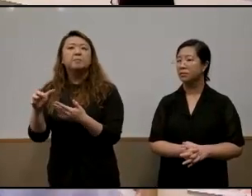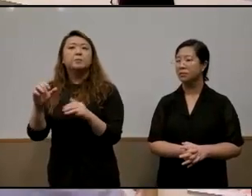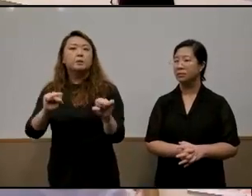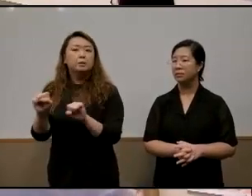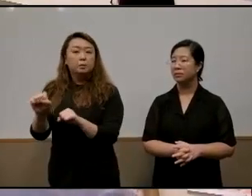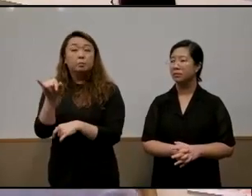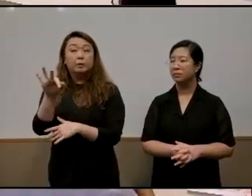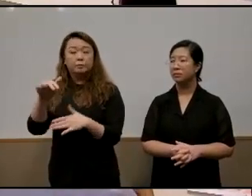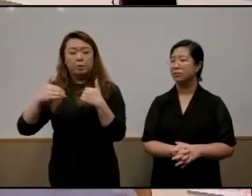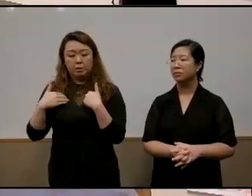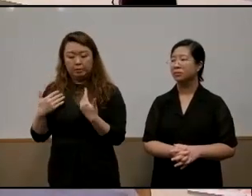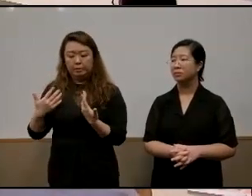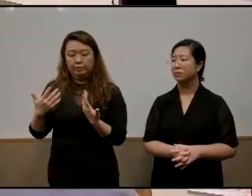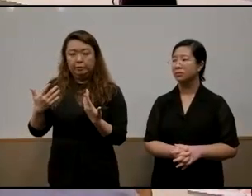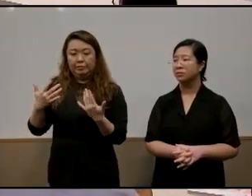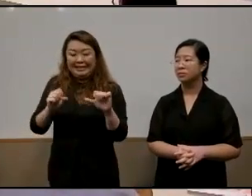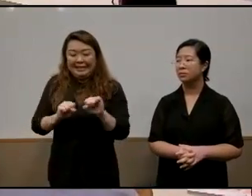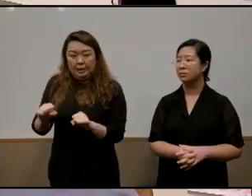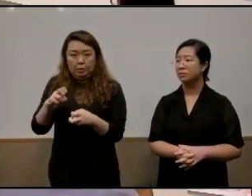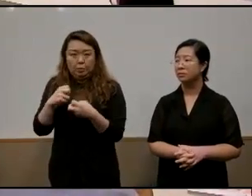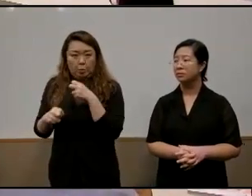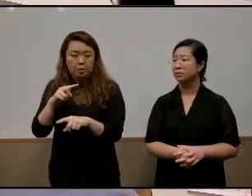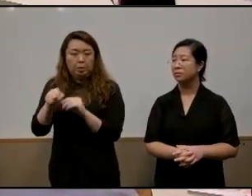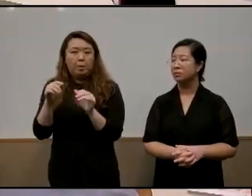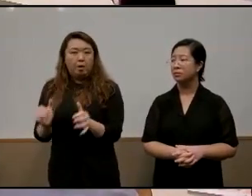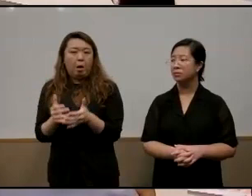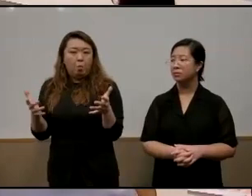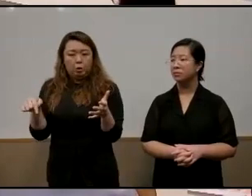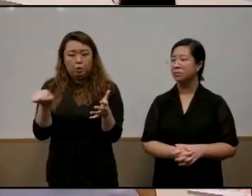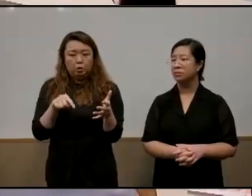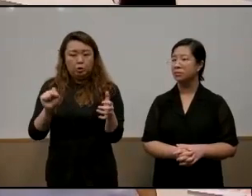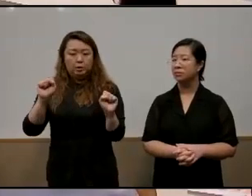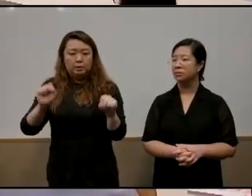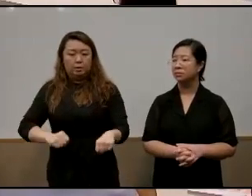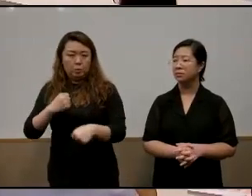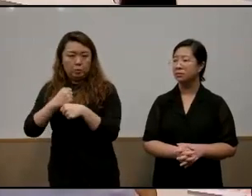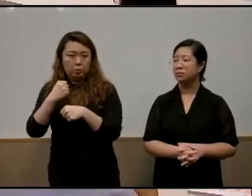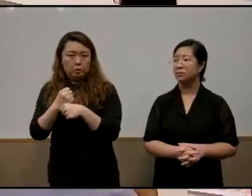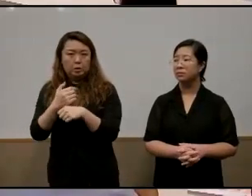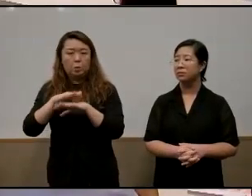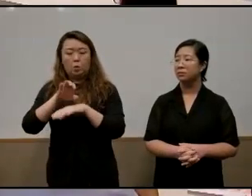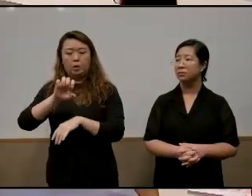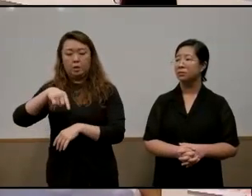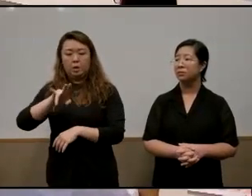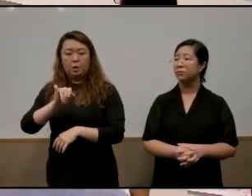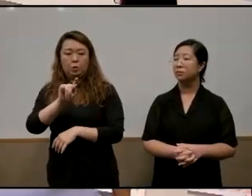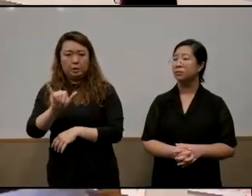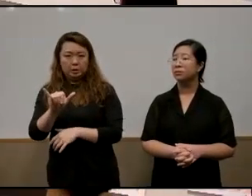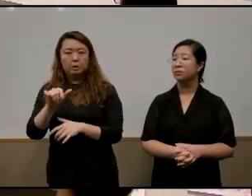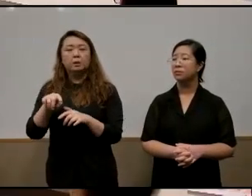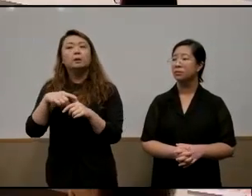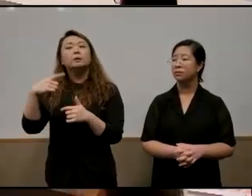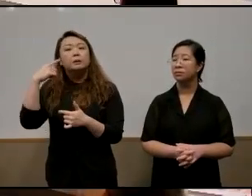system issue there around how much can we how much can we work on equity and therein lies